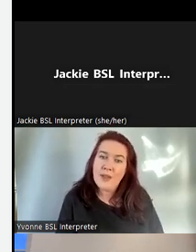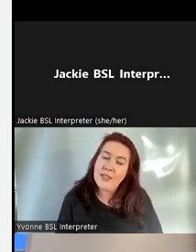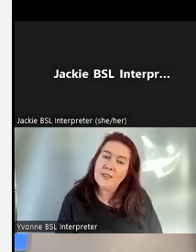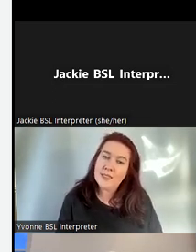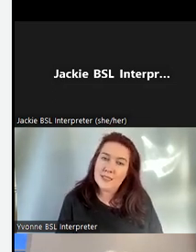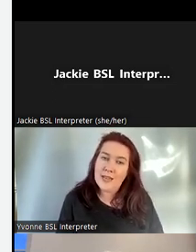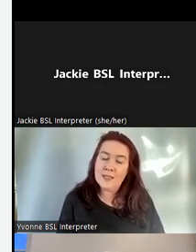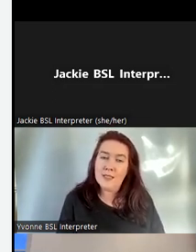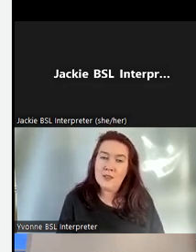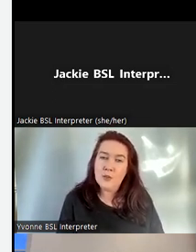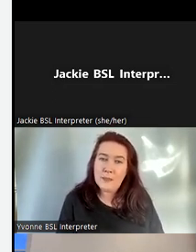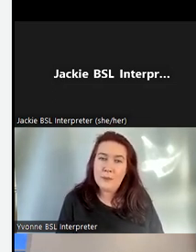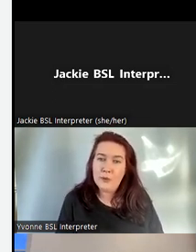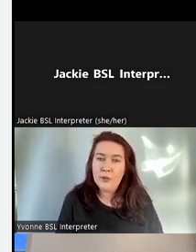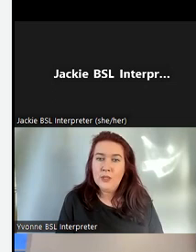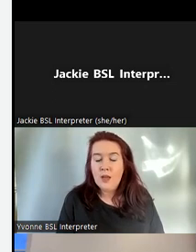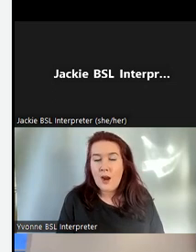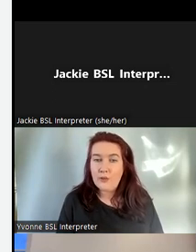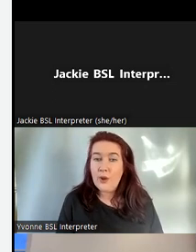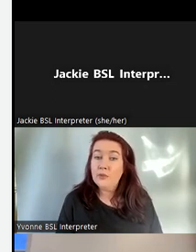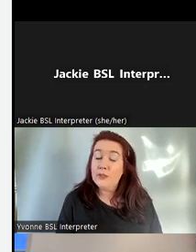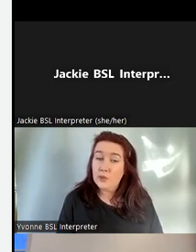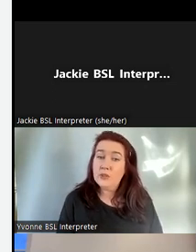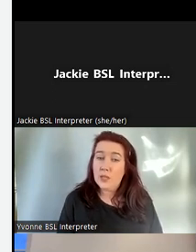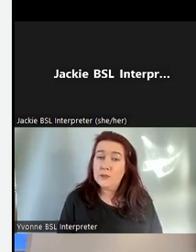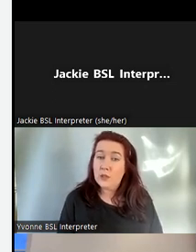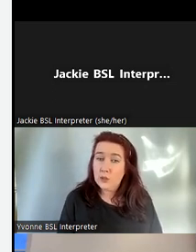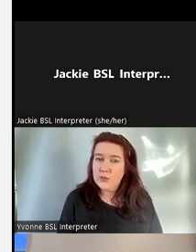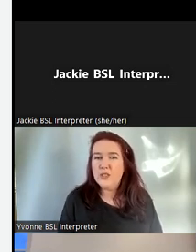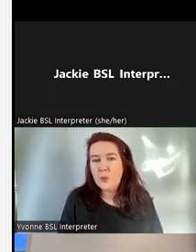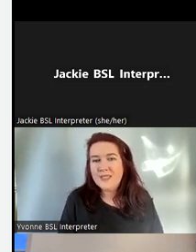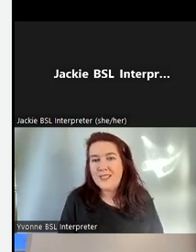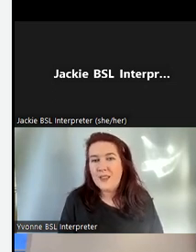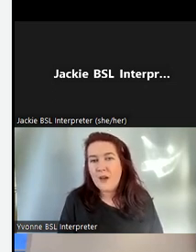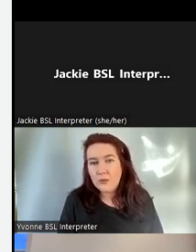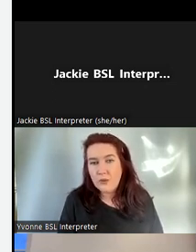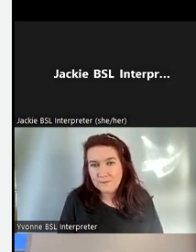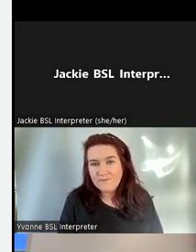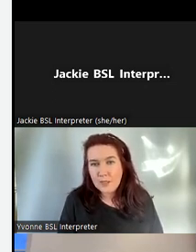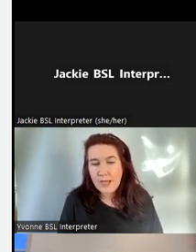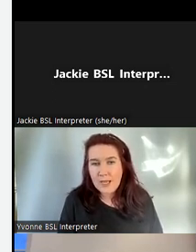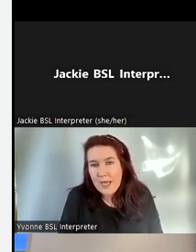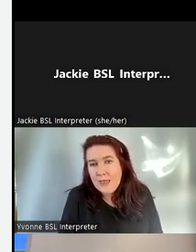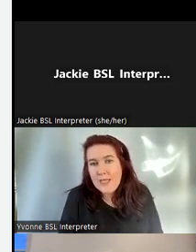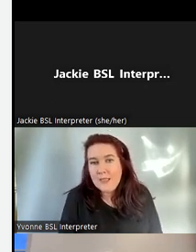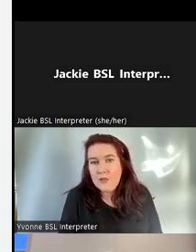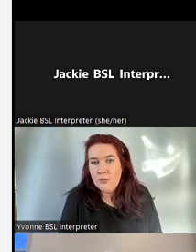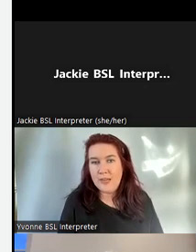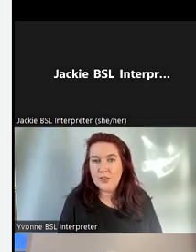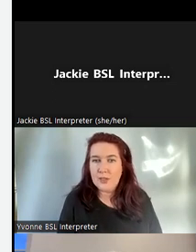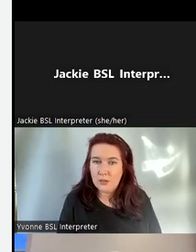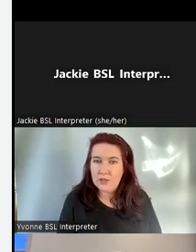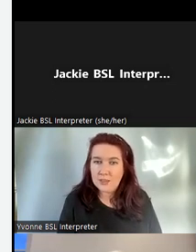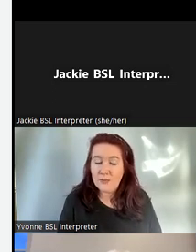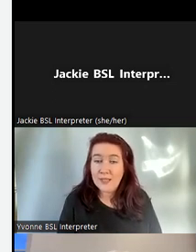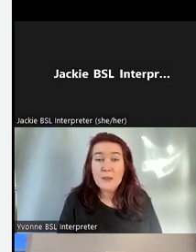So I think there's concerns that you know people who are around when the schools and clubs close don't see the value in these you know